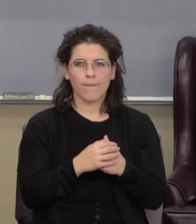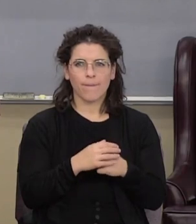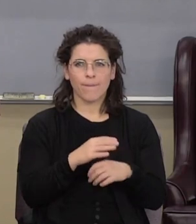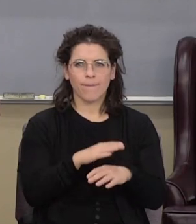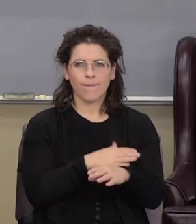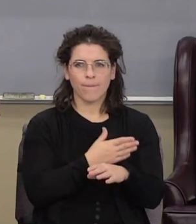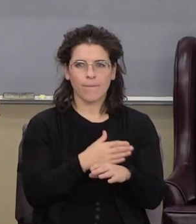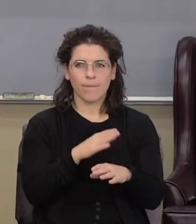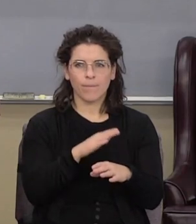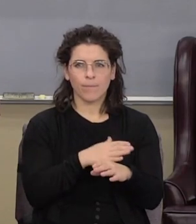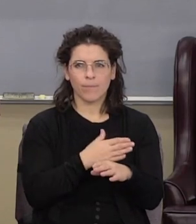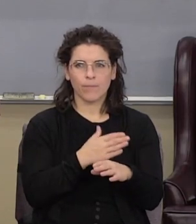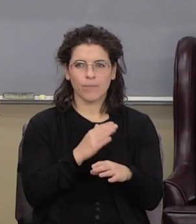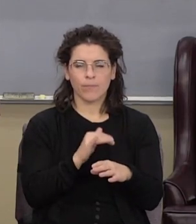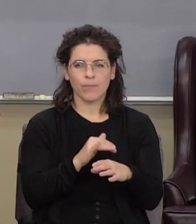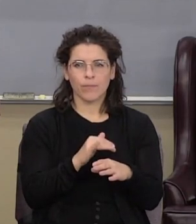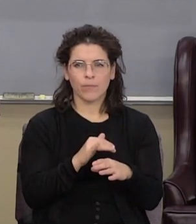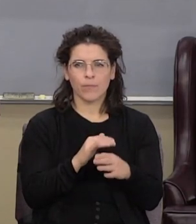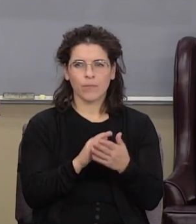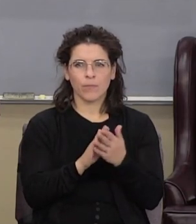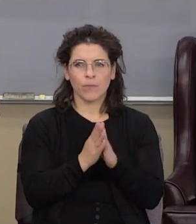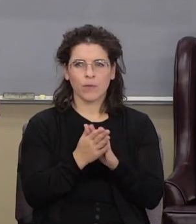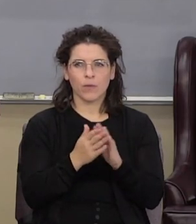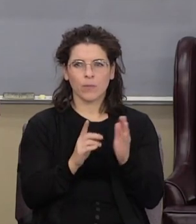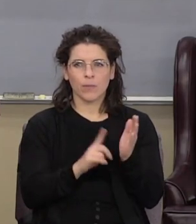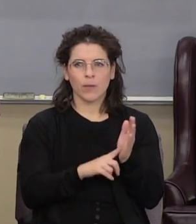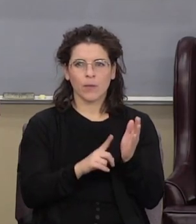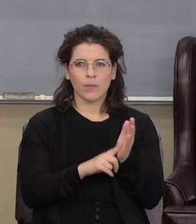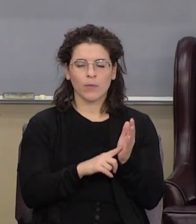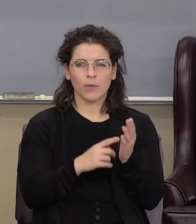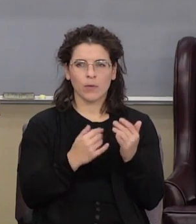a that's become real popular